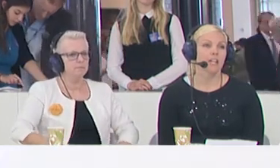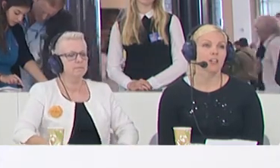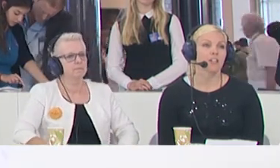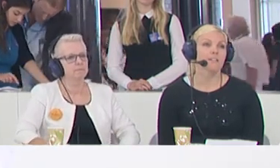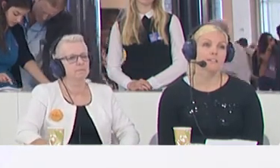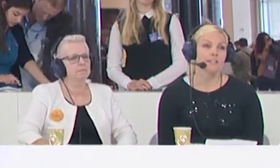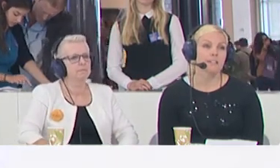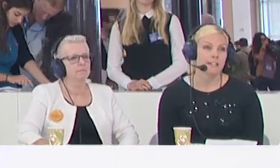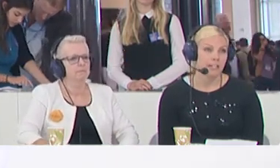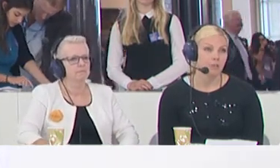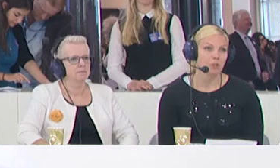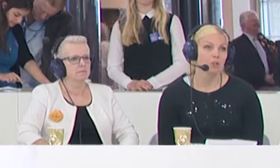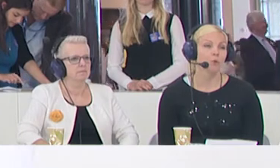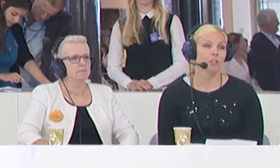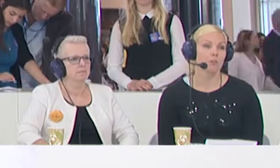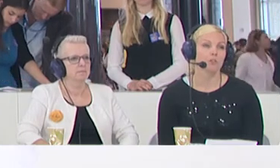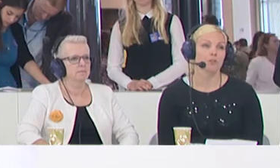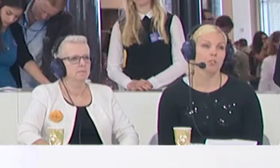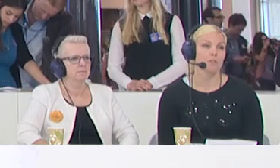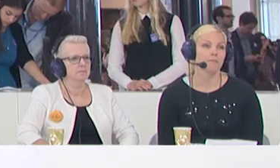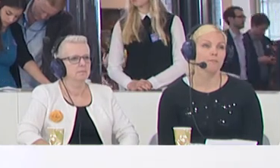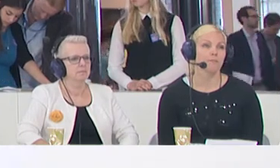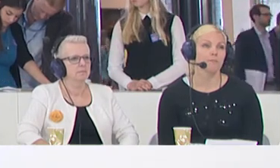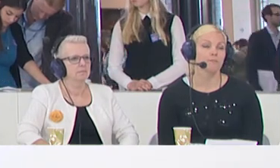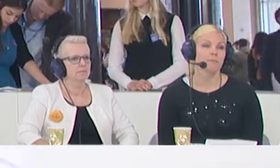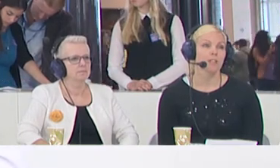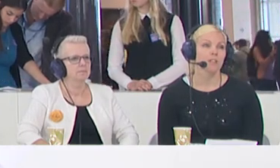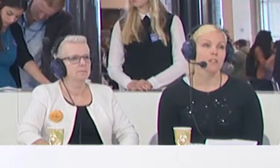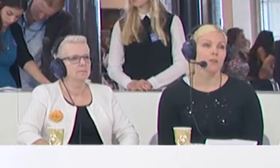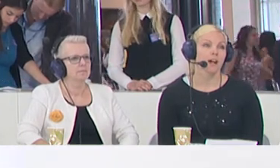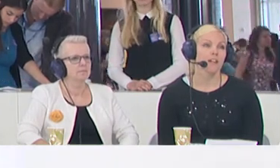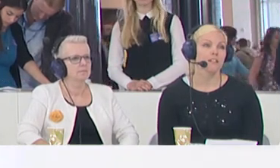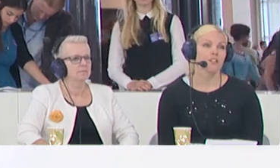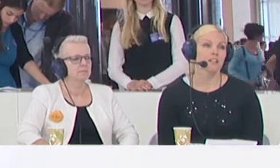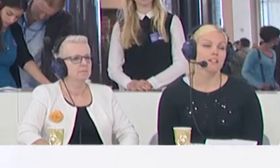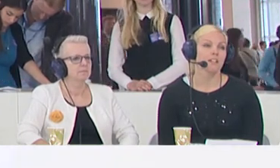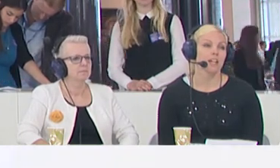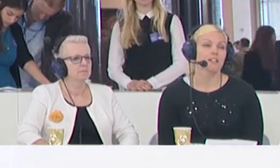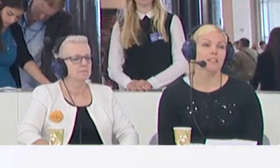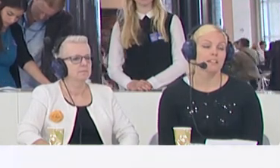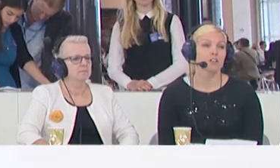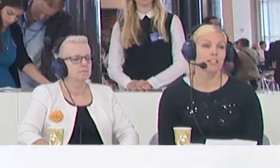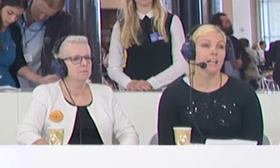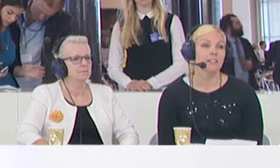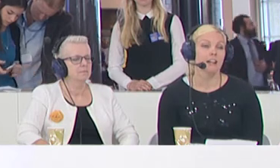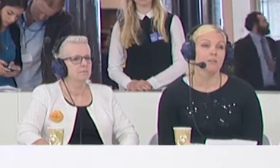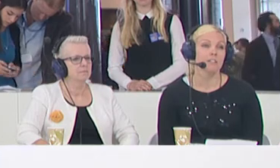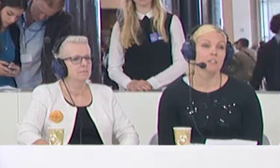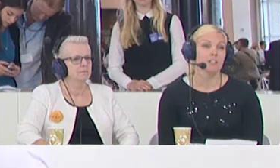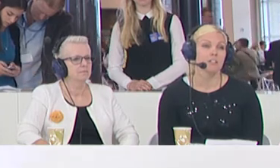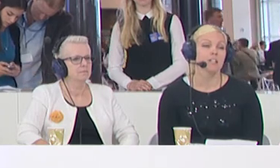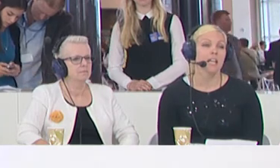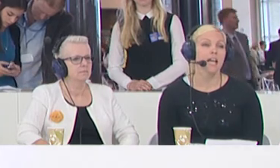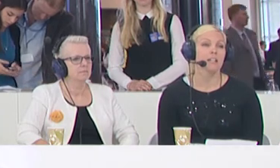find a good, sustainable, workable solution. So I suggest that they look at asylum